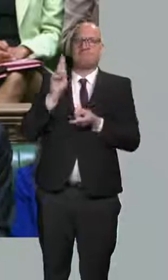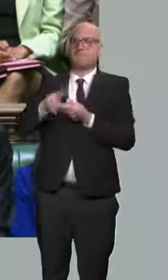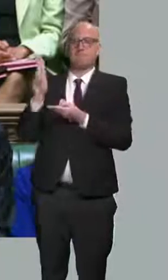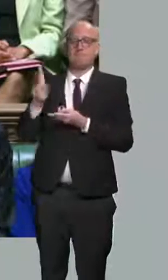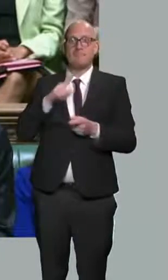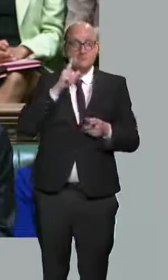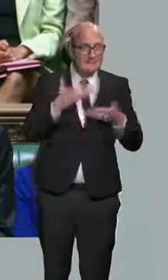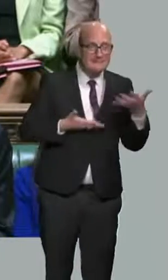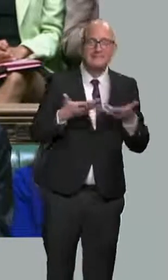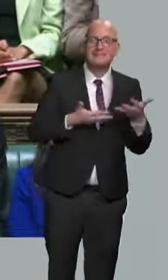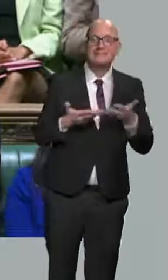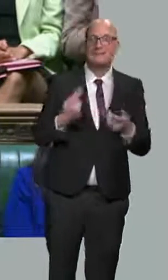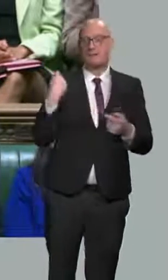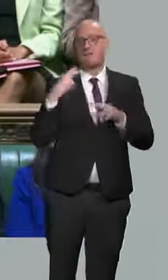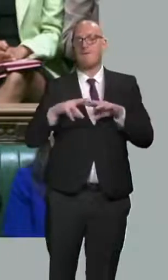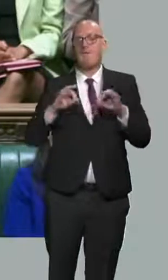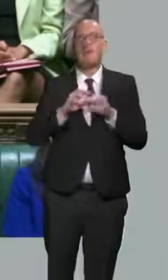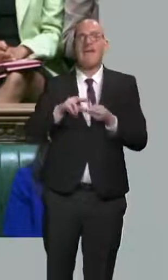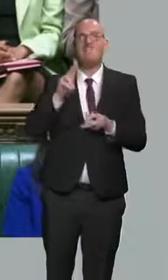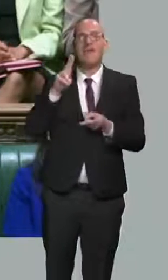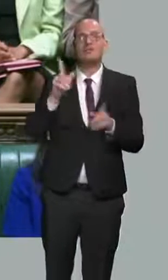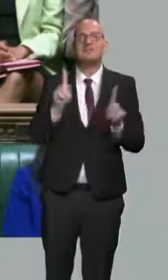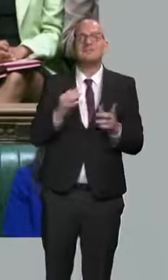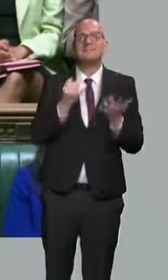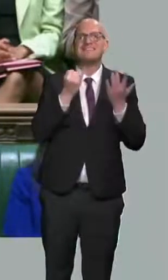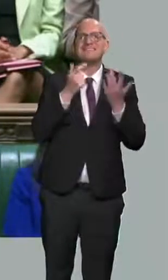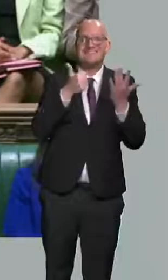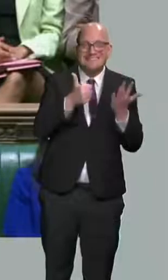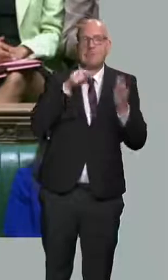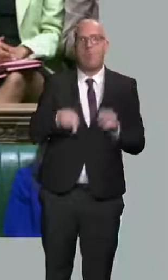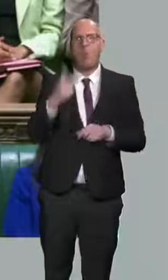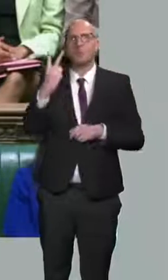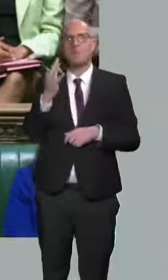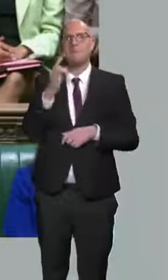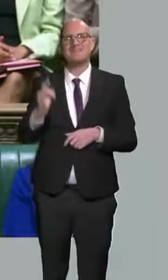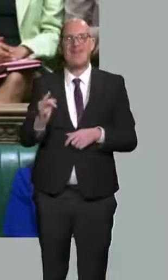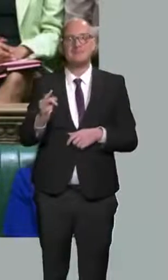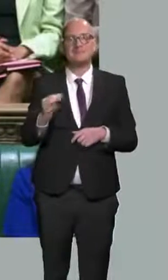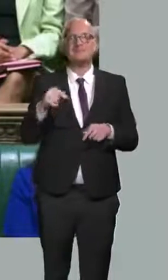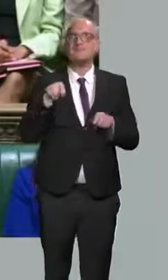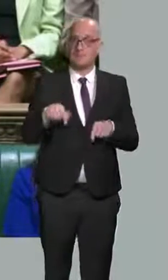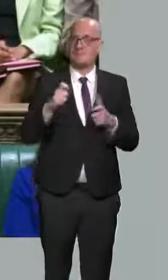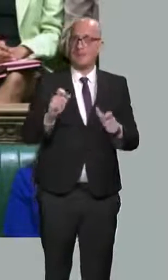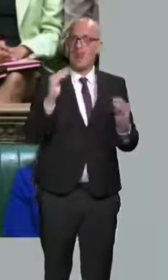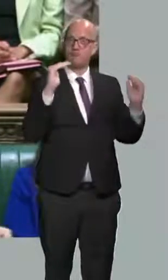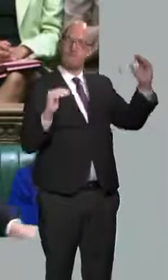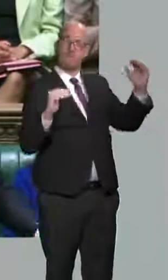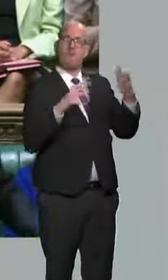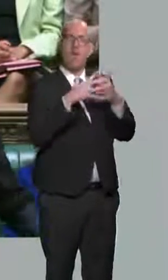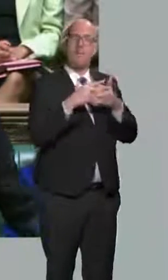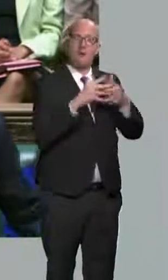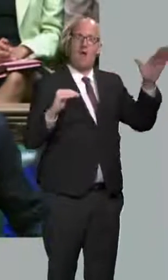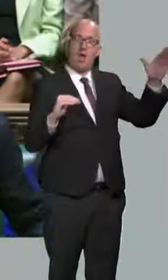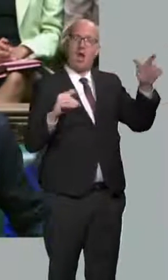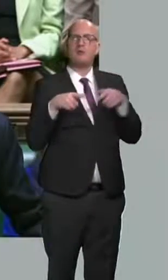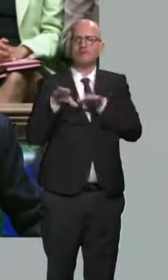show that inflation in February was 6.2 per cent, lower than the US and broadly in line with the euro